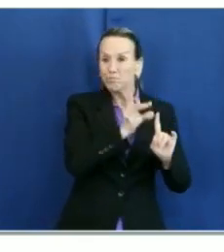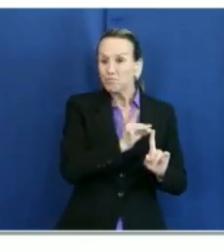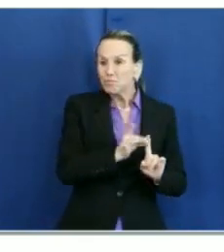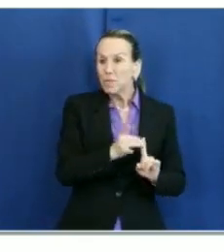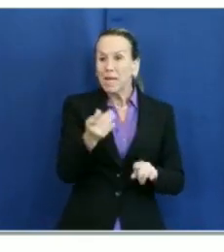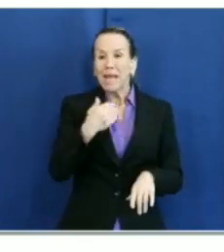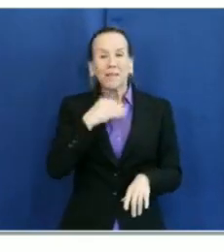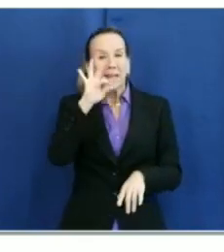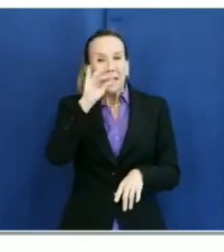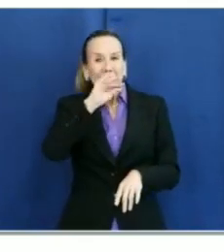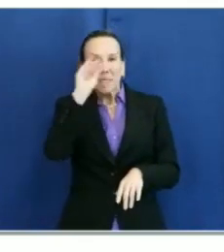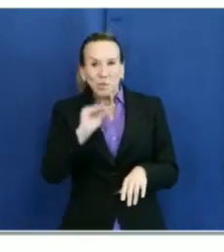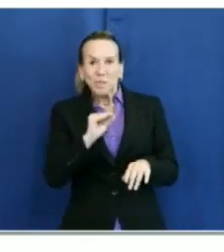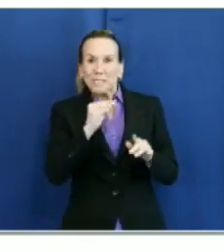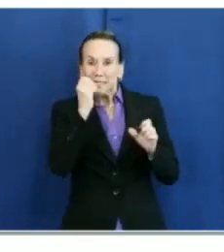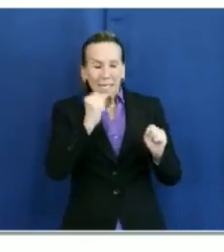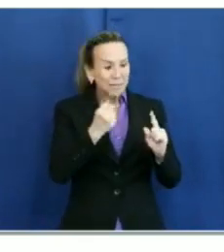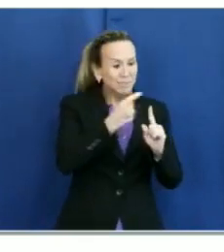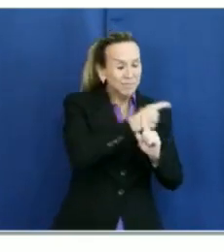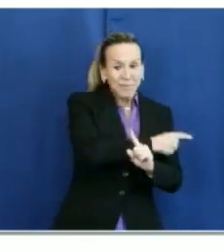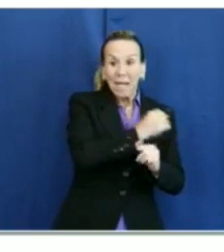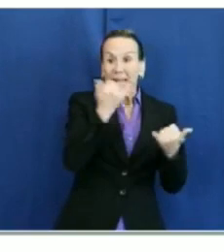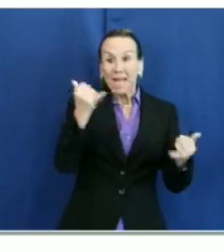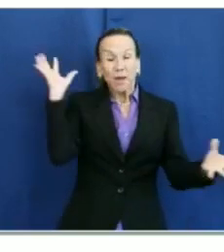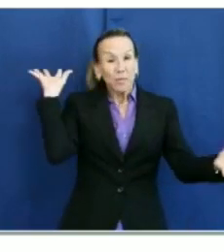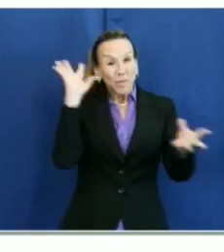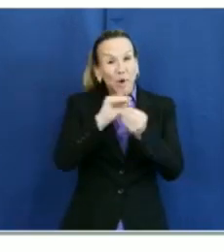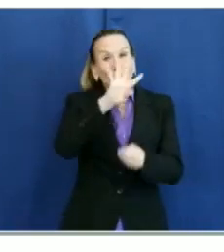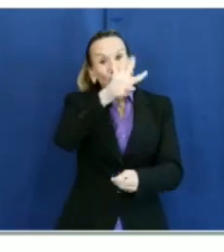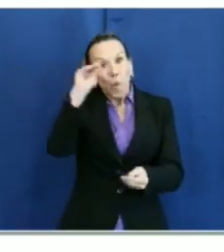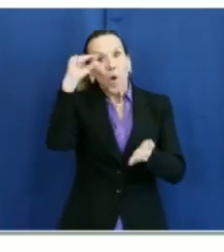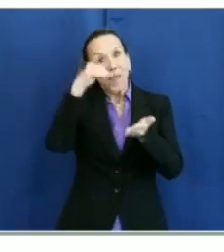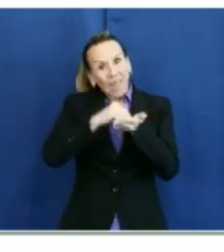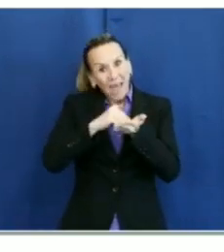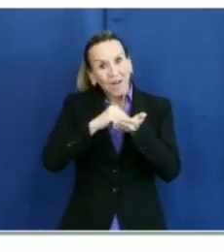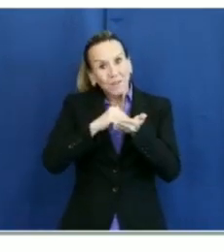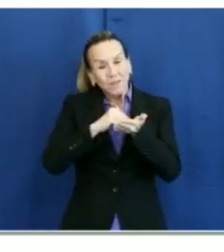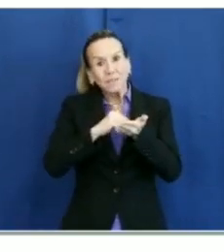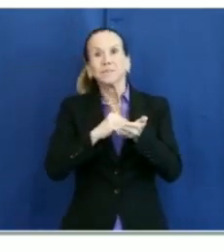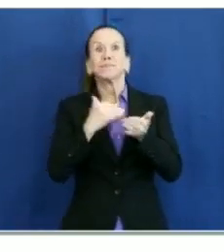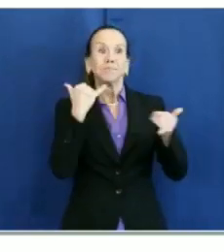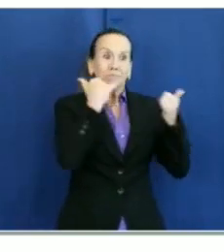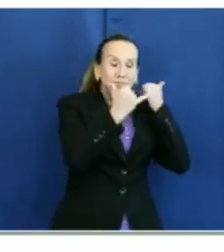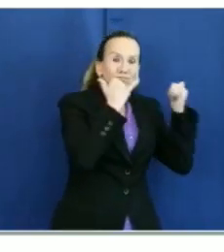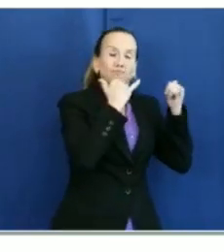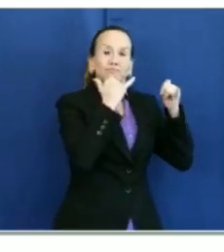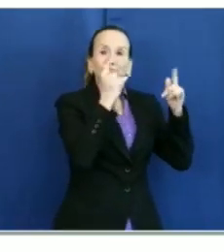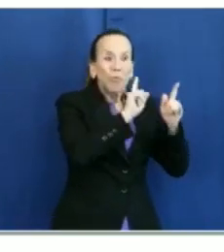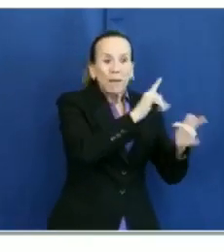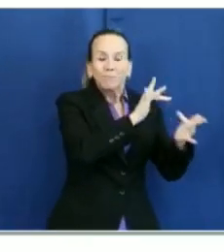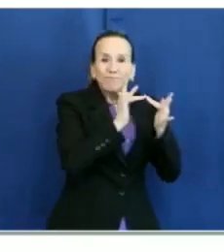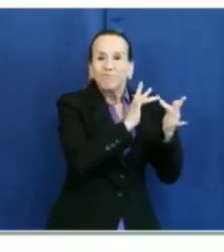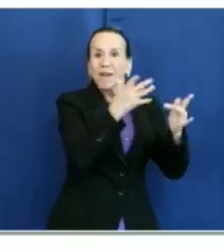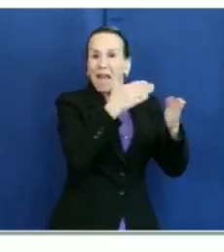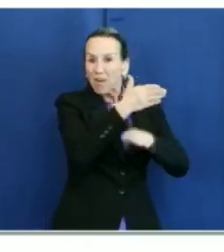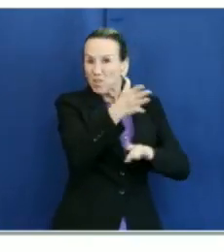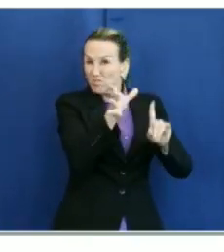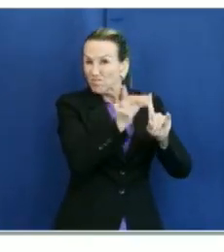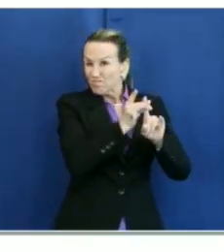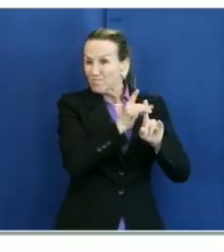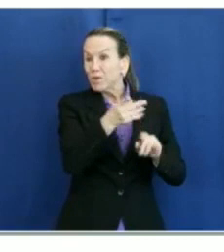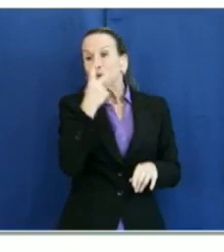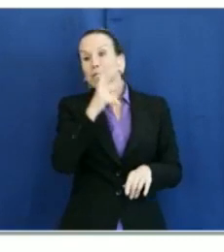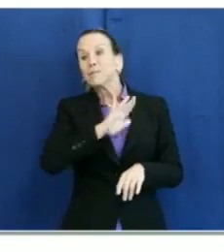90%. That's good. And we're approaching 40,000 total investigations performed. You can see the treatment numbers there on the right-hand side.